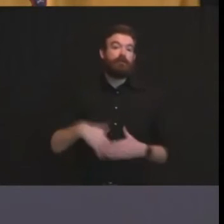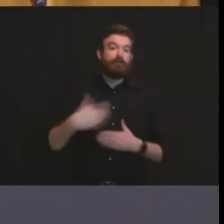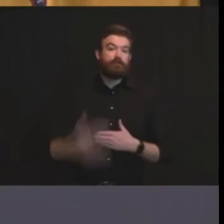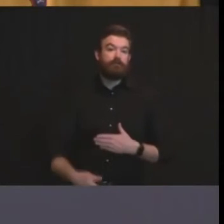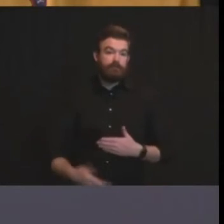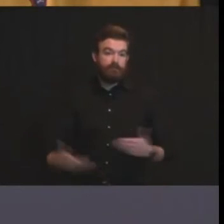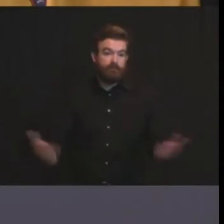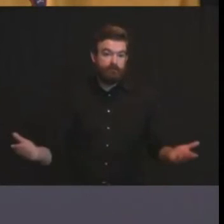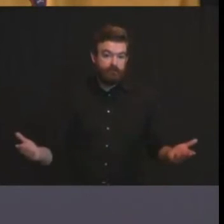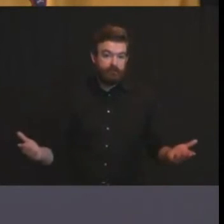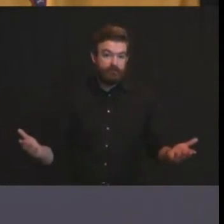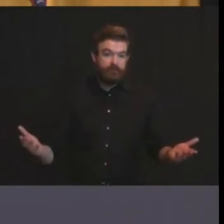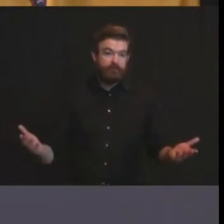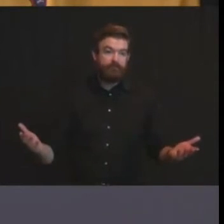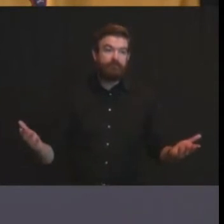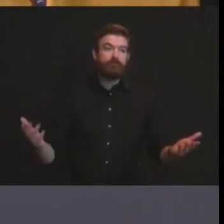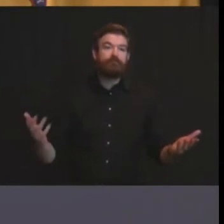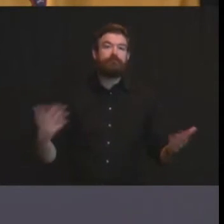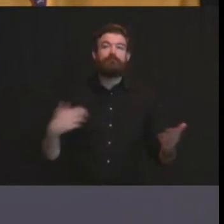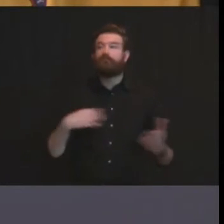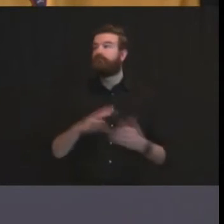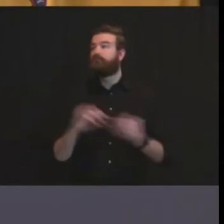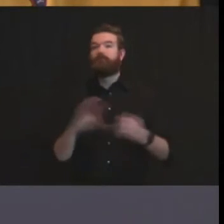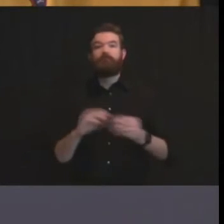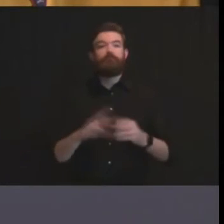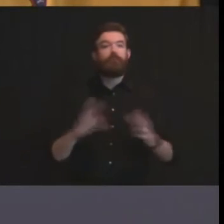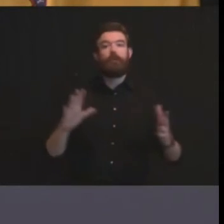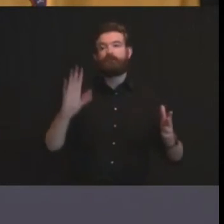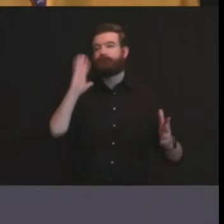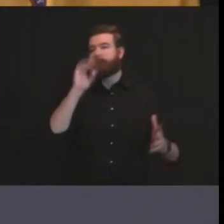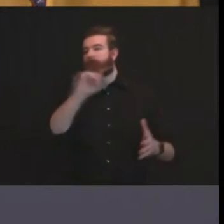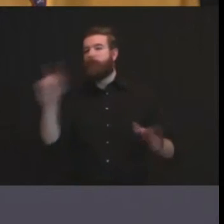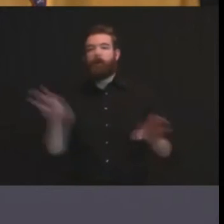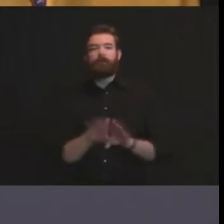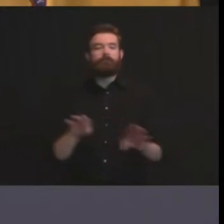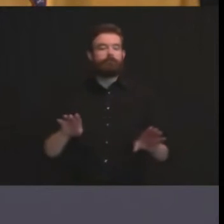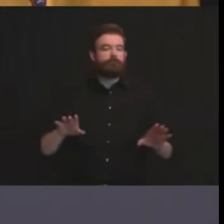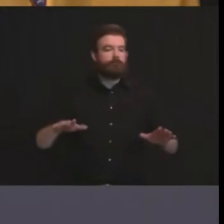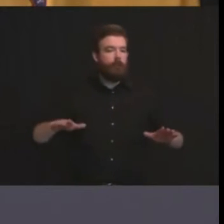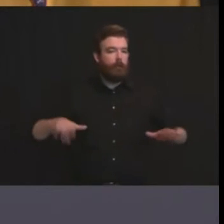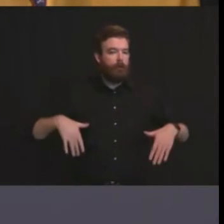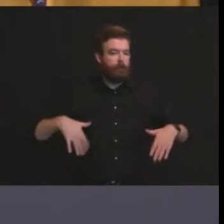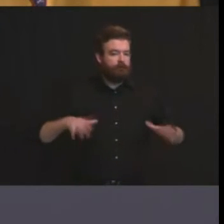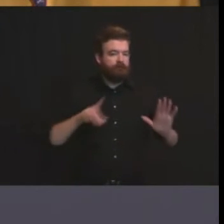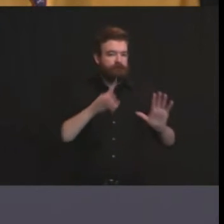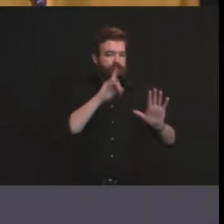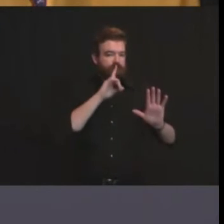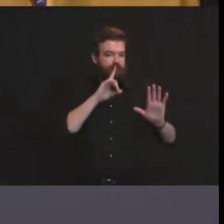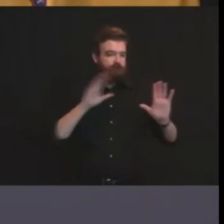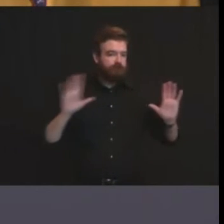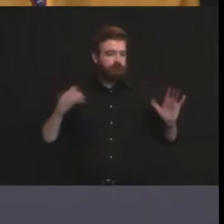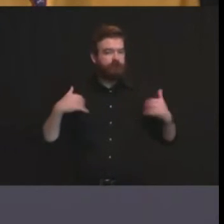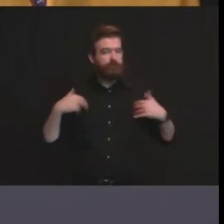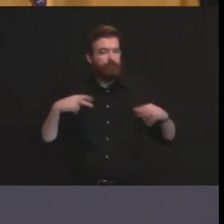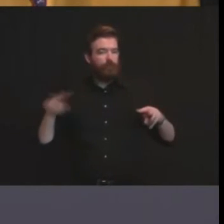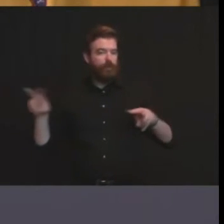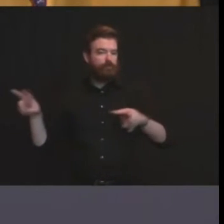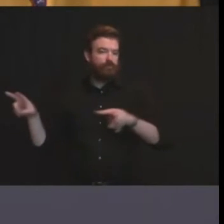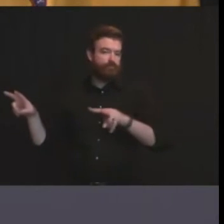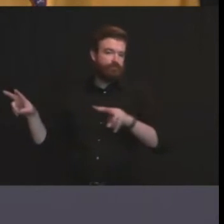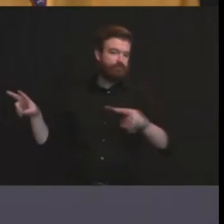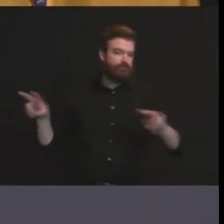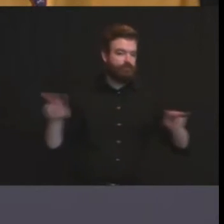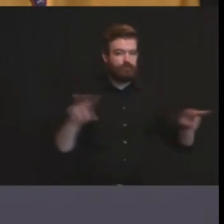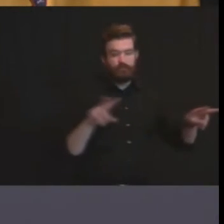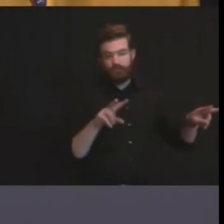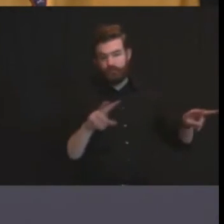see what's in place take hold and i think through for instance non-essential